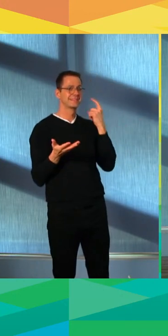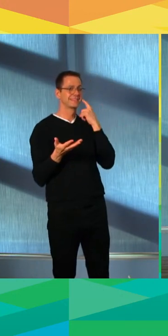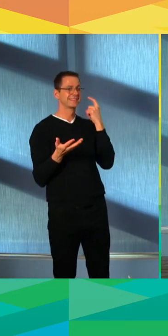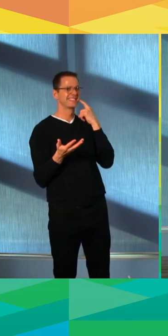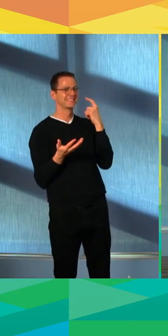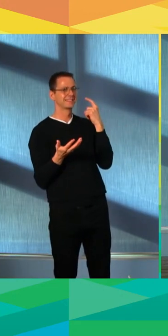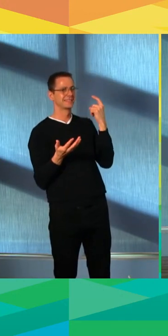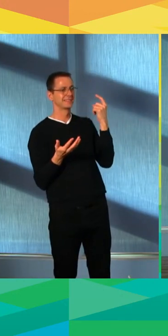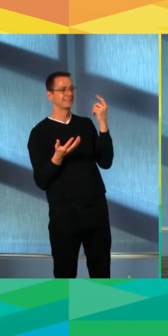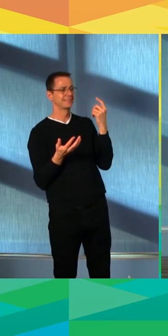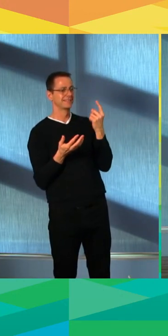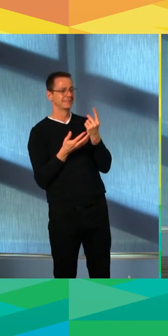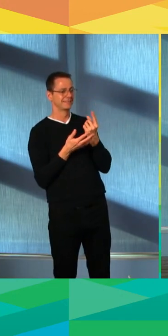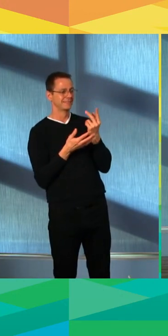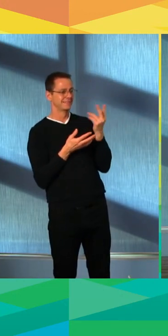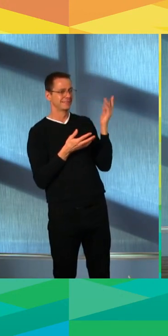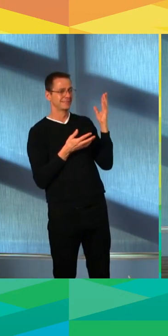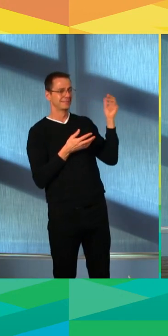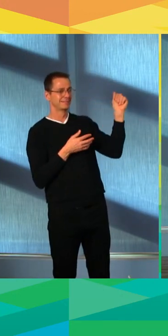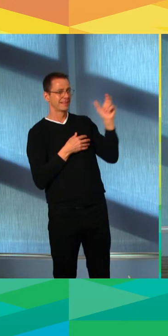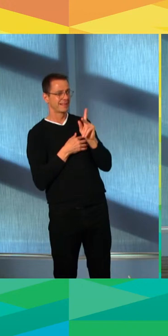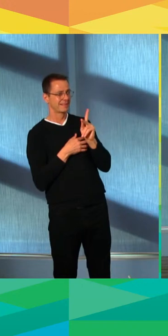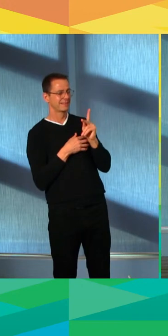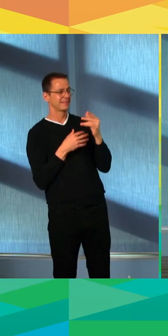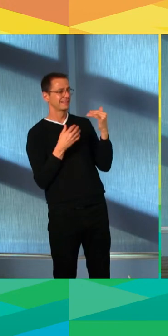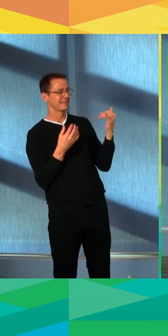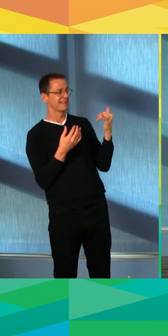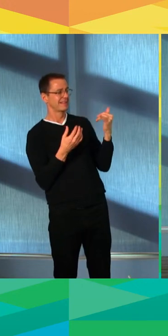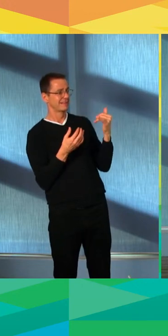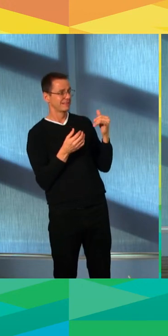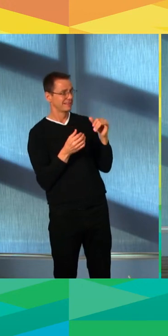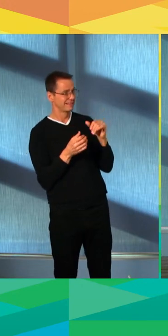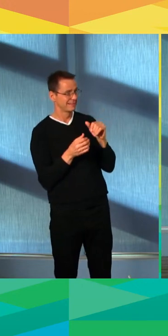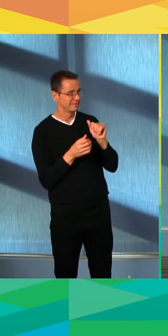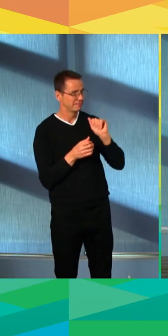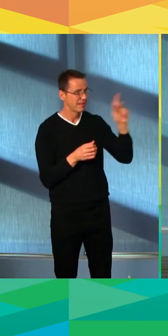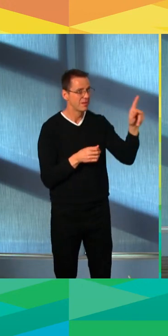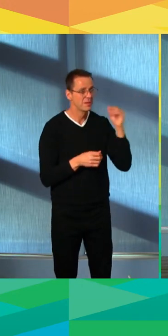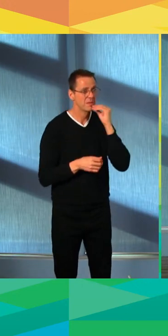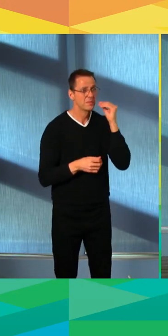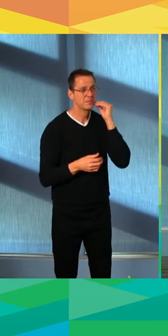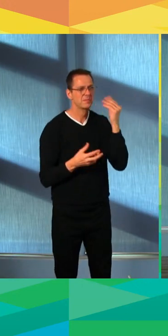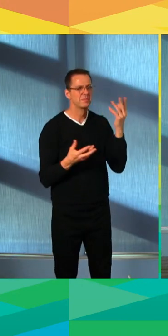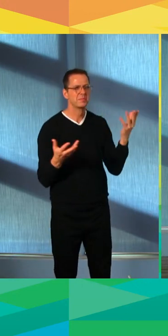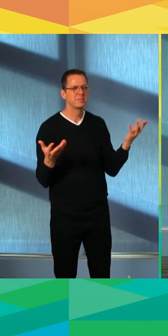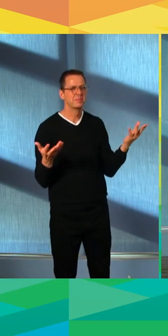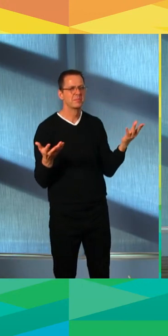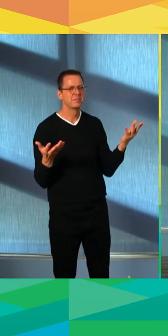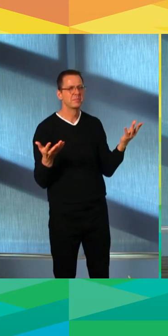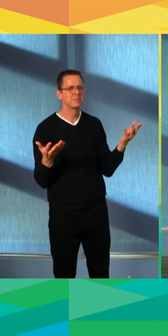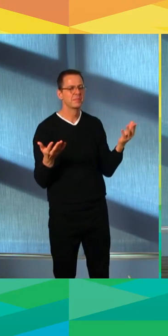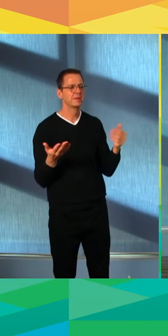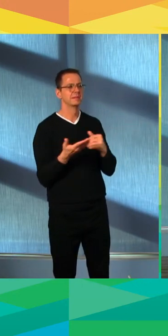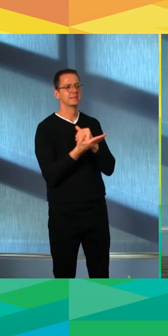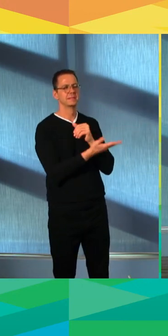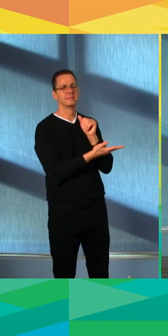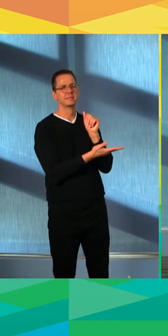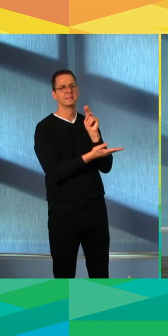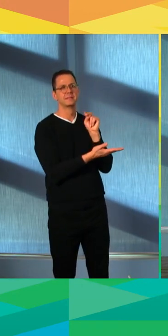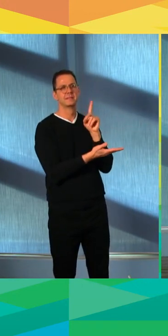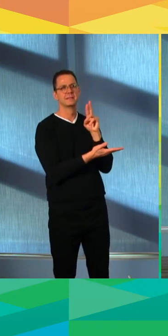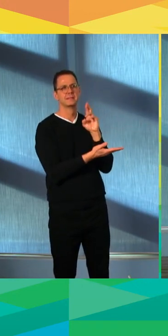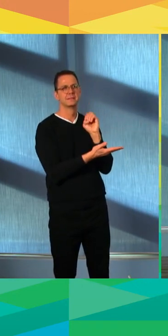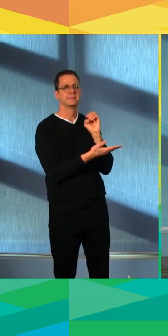At this point in time, we're doing the detailed analysis for this. I have made no decisions with respect to staff and I'm very conscious and very